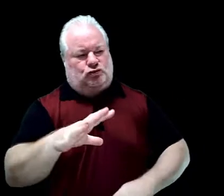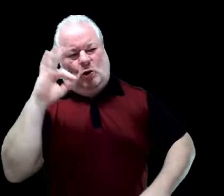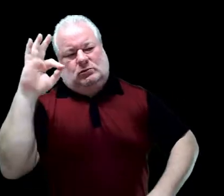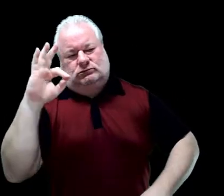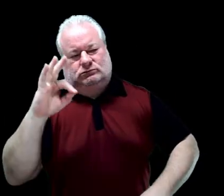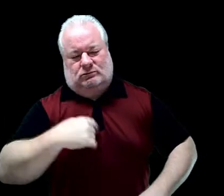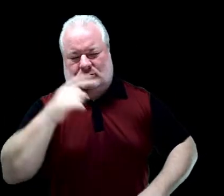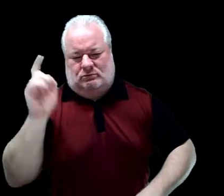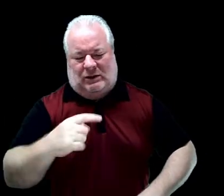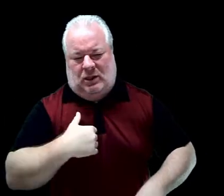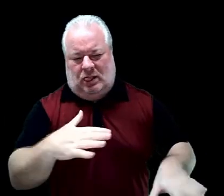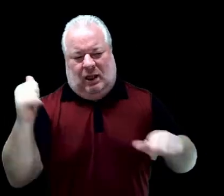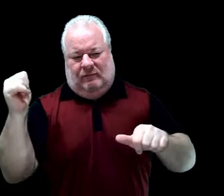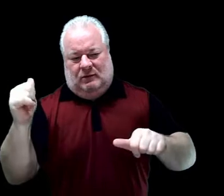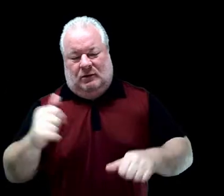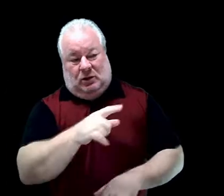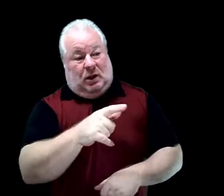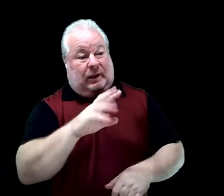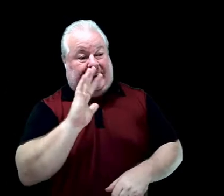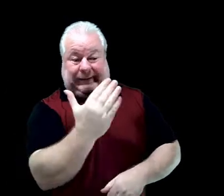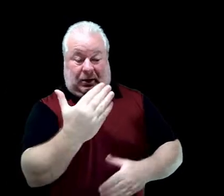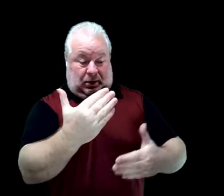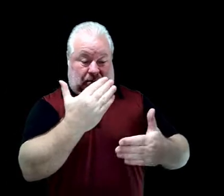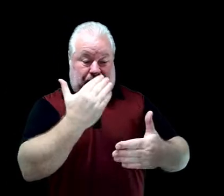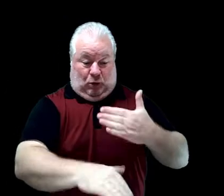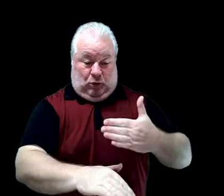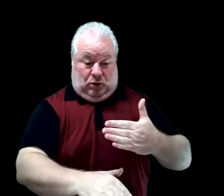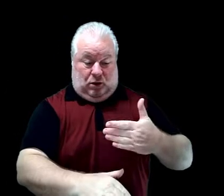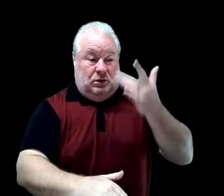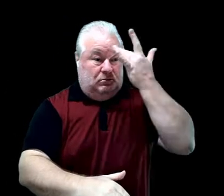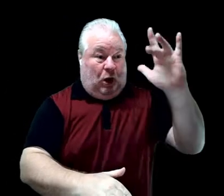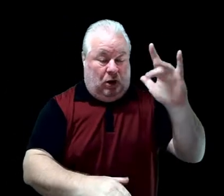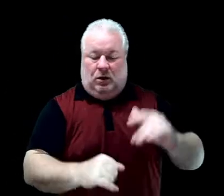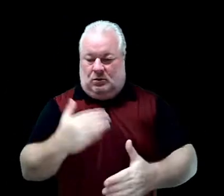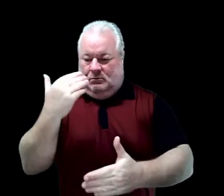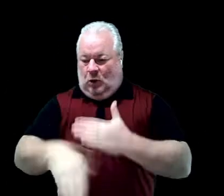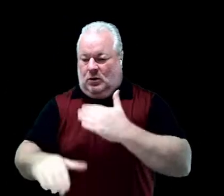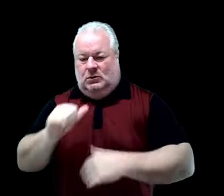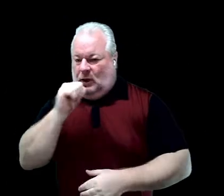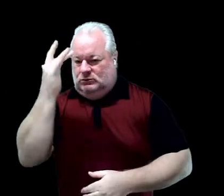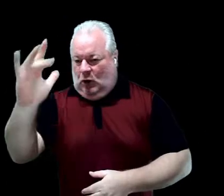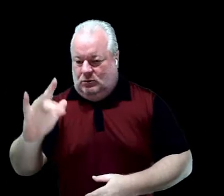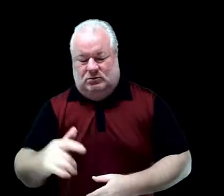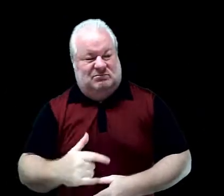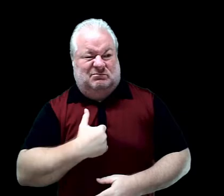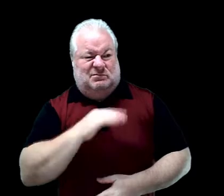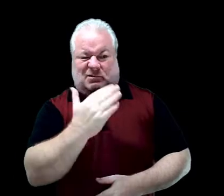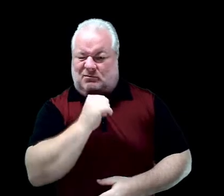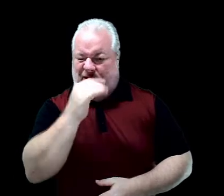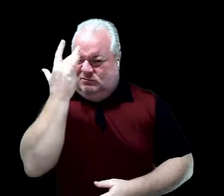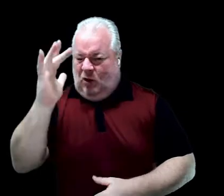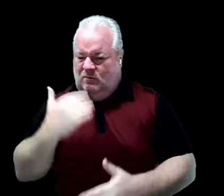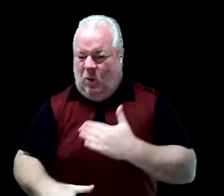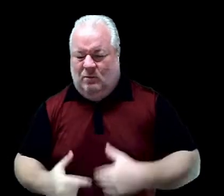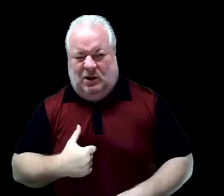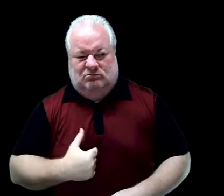no choice, Katie, said Mojo. You're either born smart or you're not. And I realize today that I'm not.